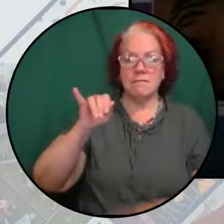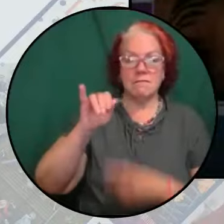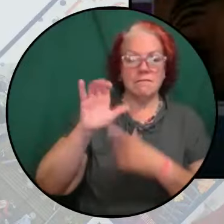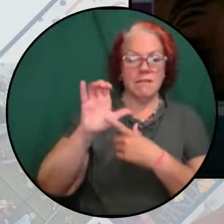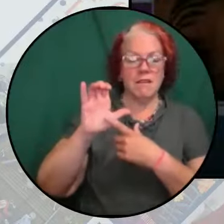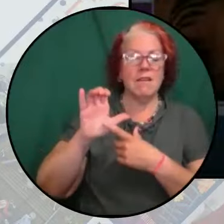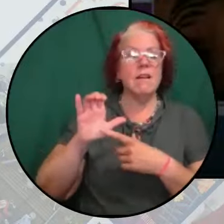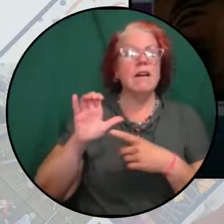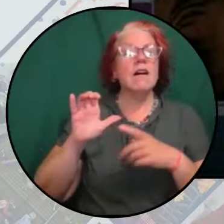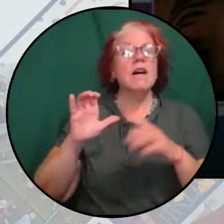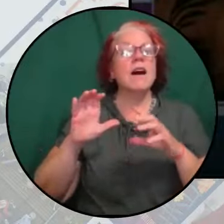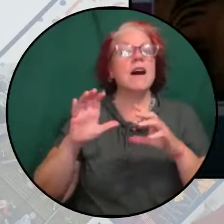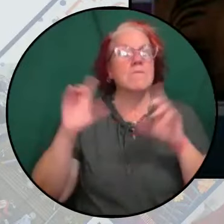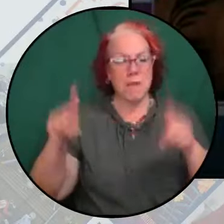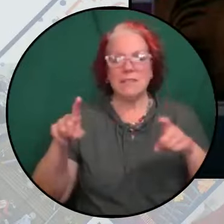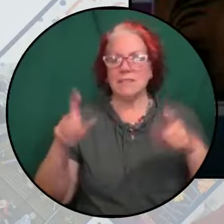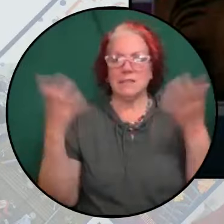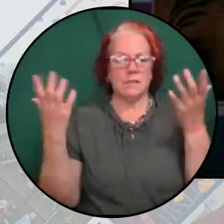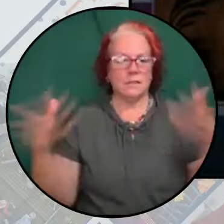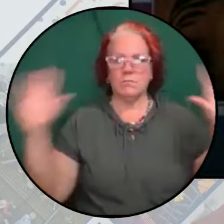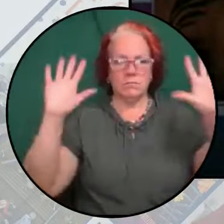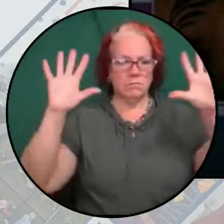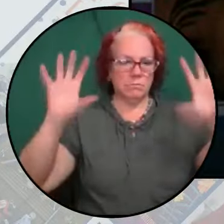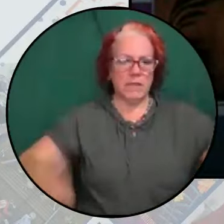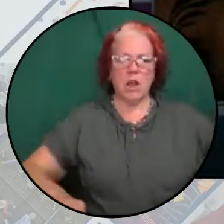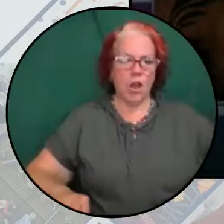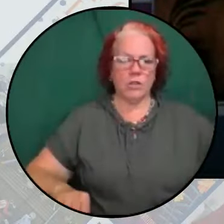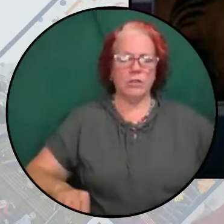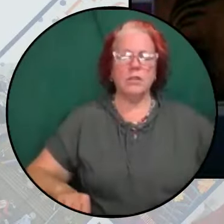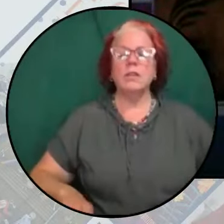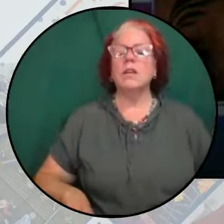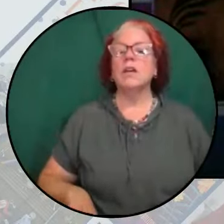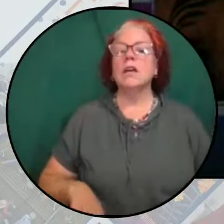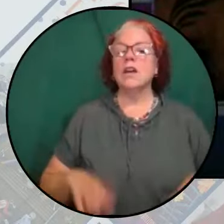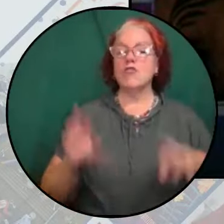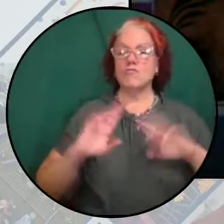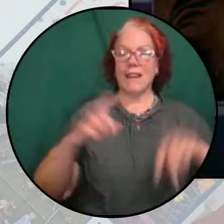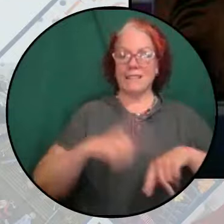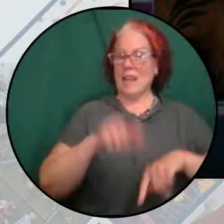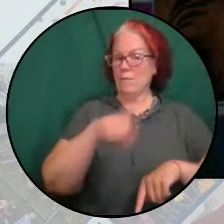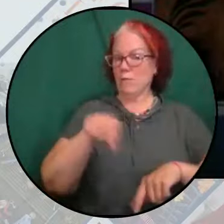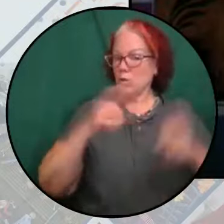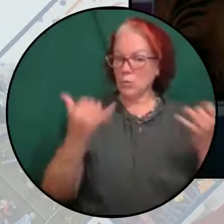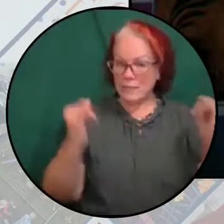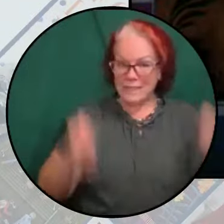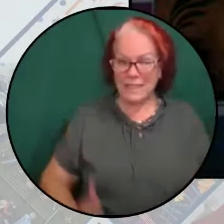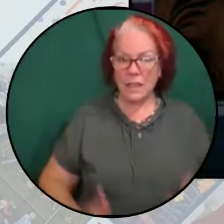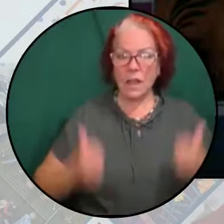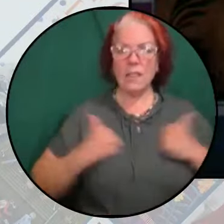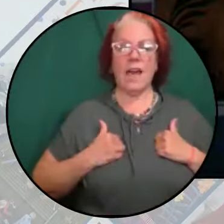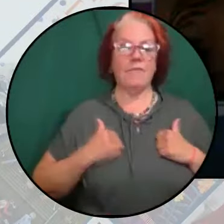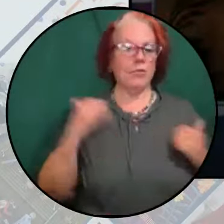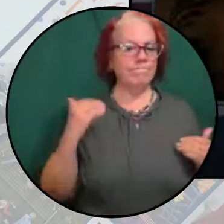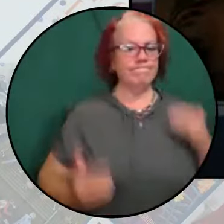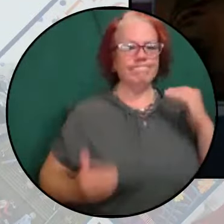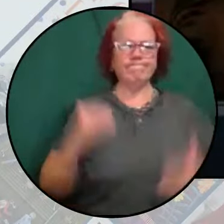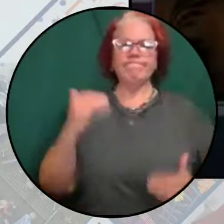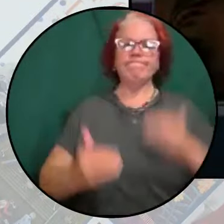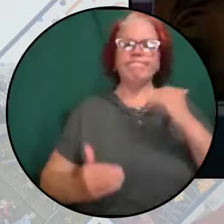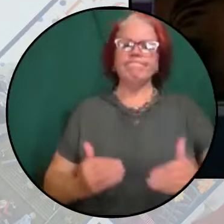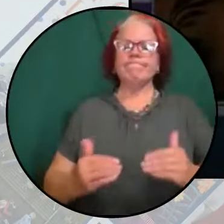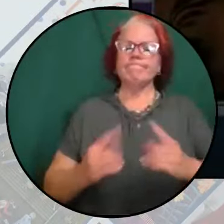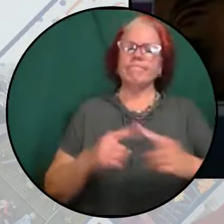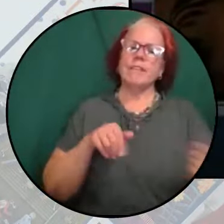have got to go. It is time for those of us who remain alive to step it up and meet the